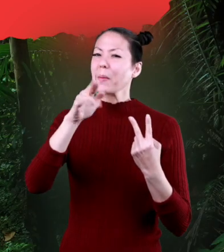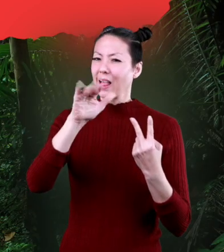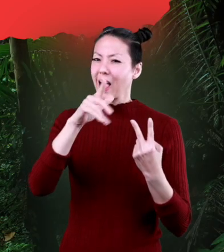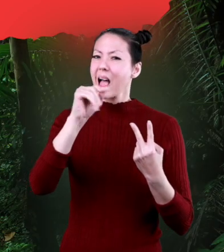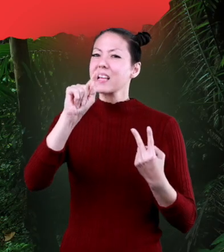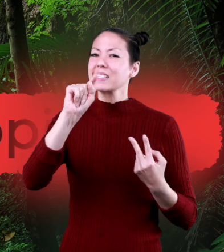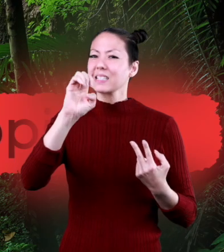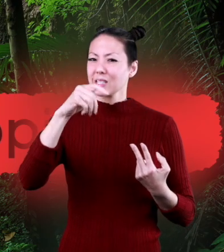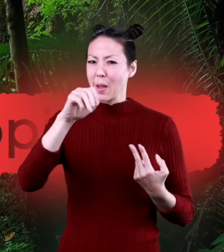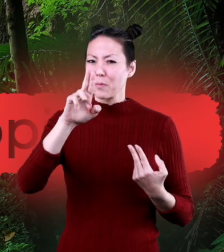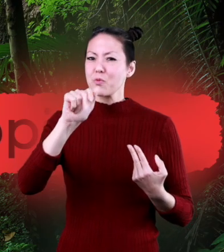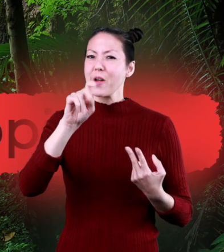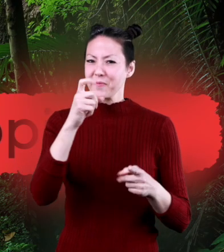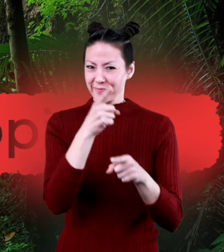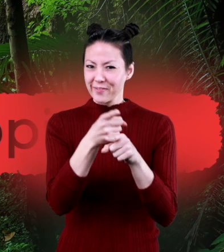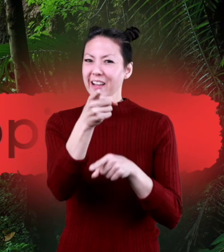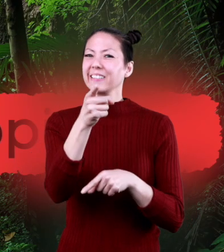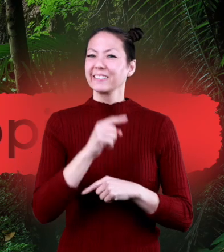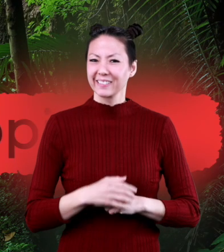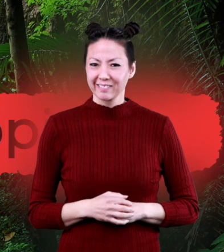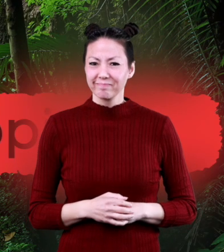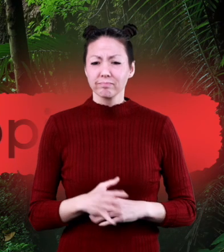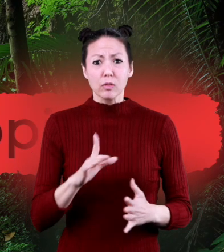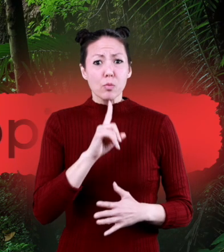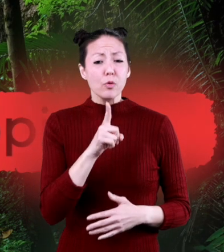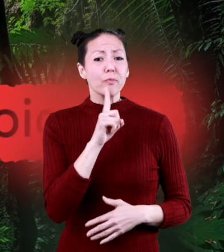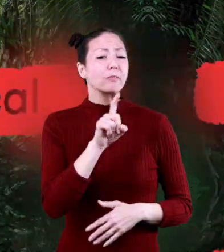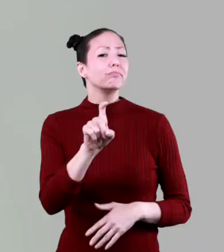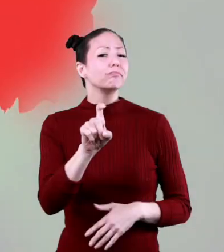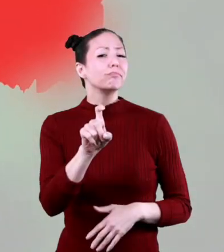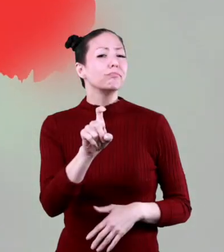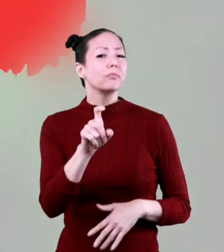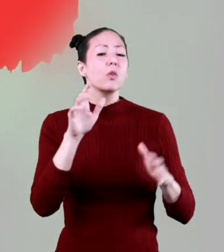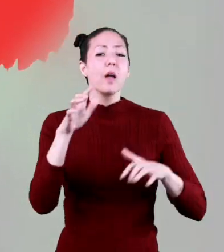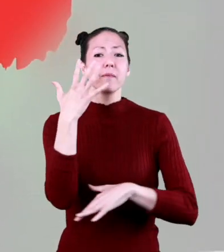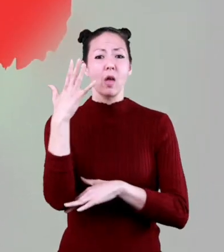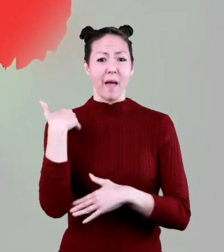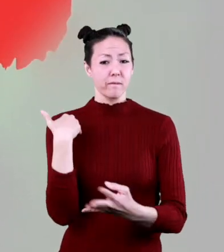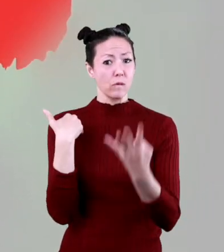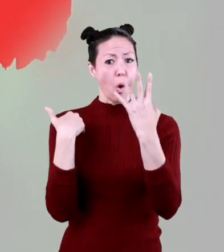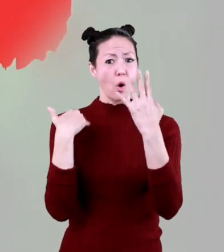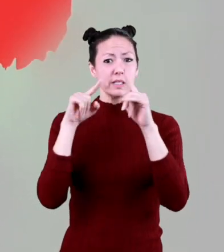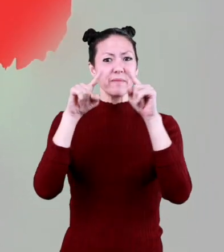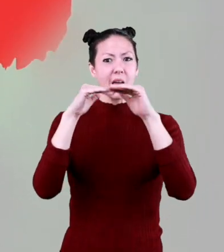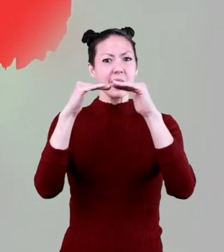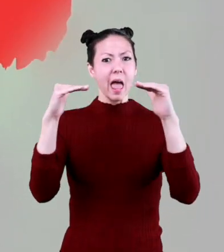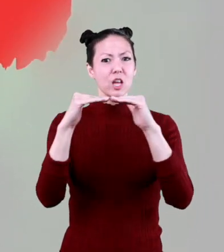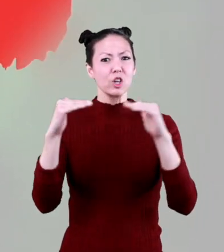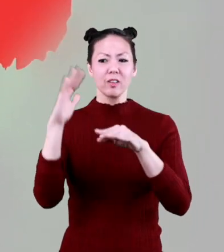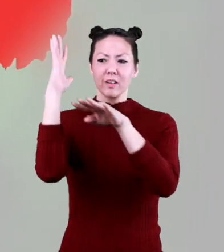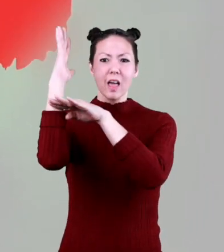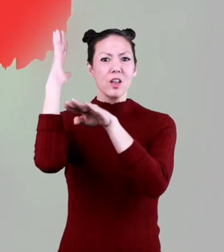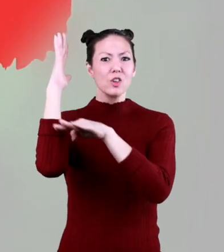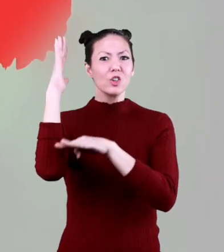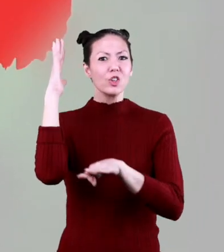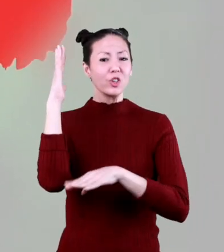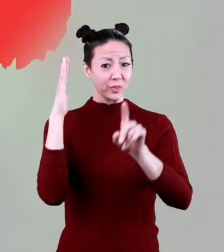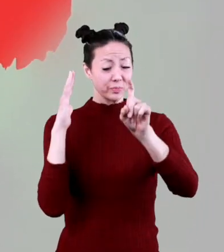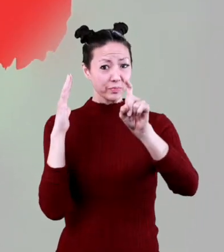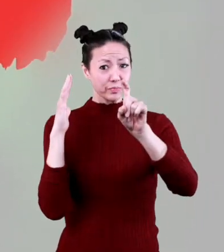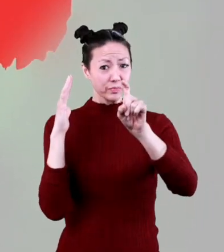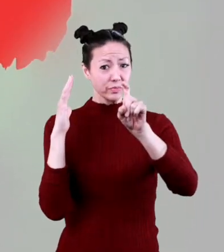2. Tropical and temperate True or false? The rainforest